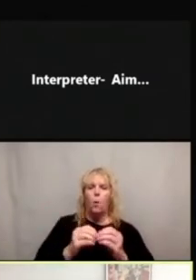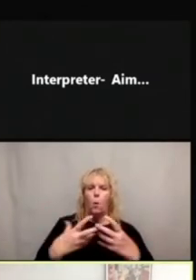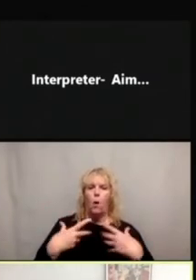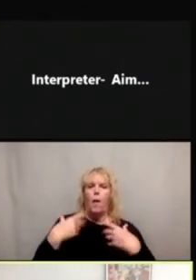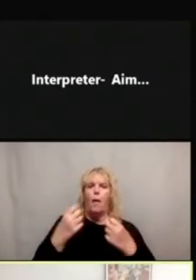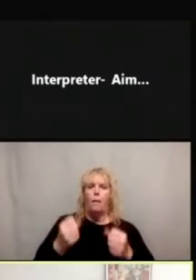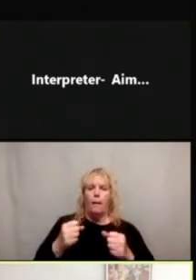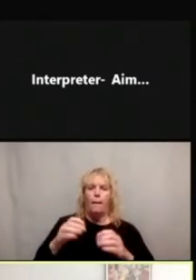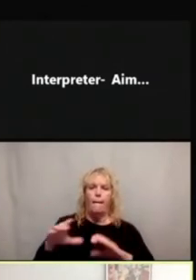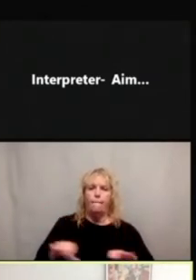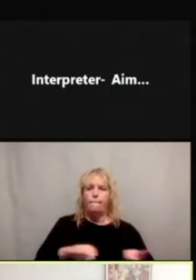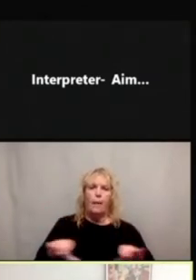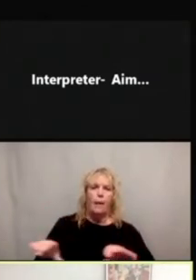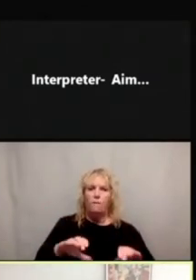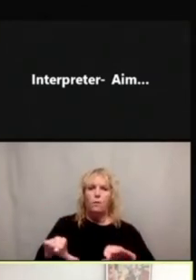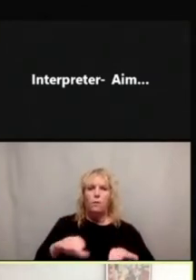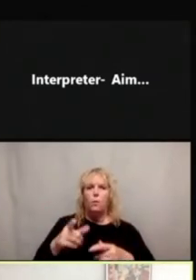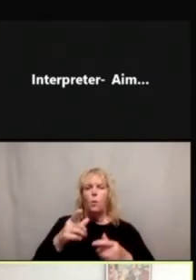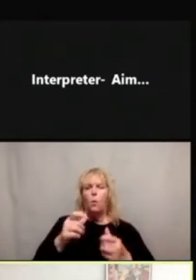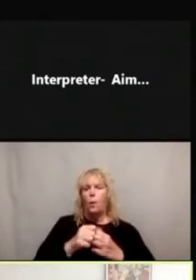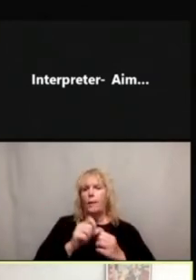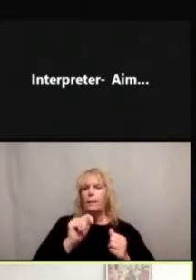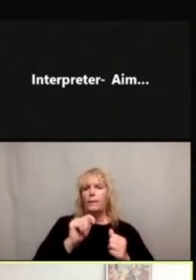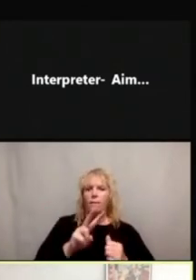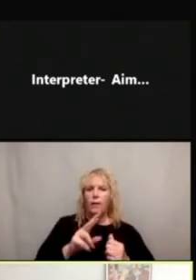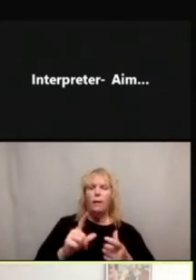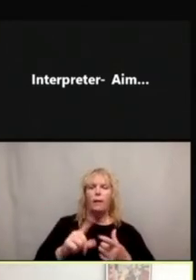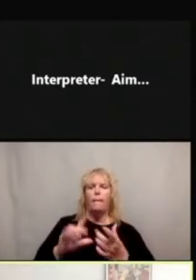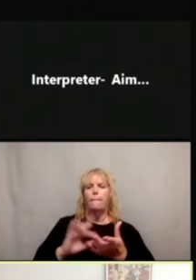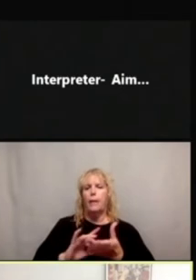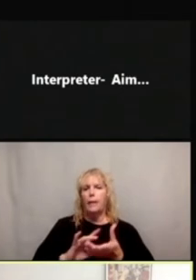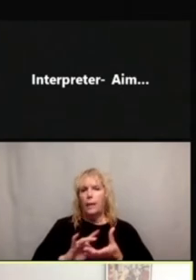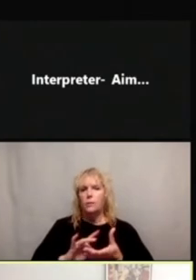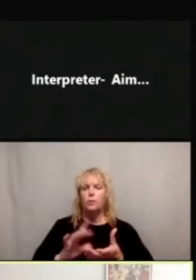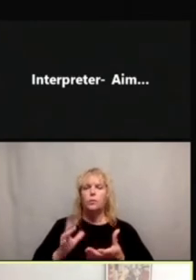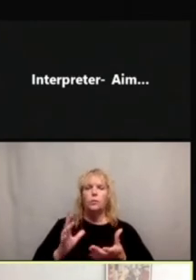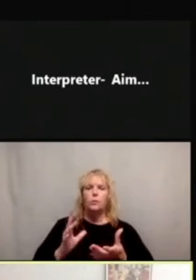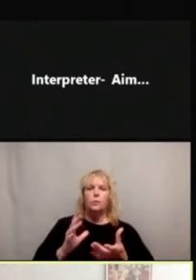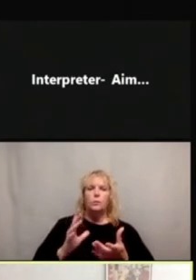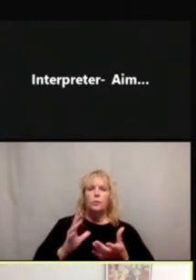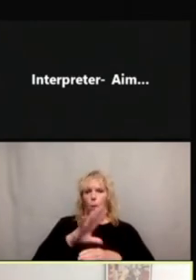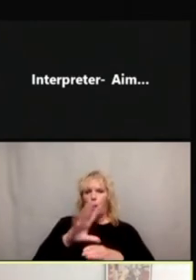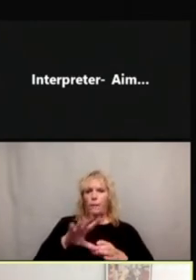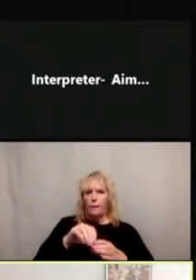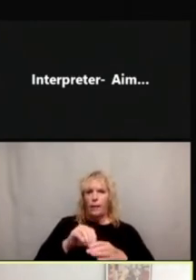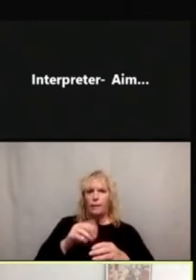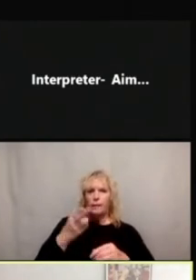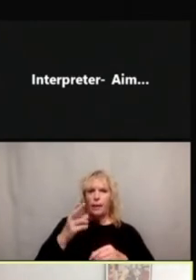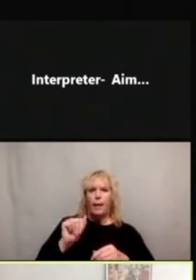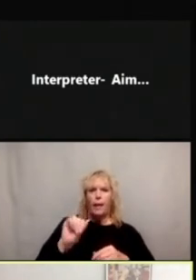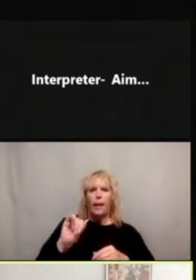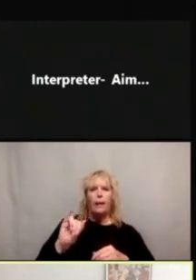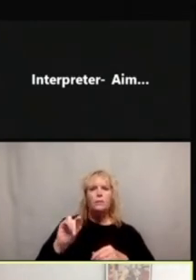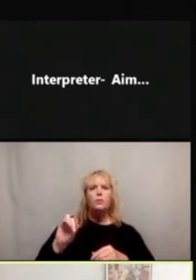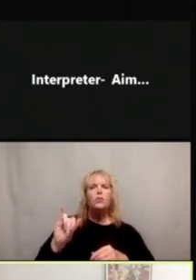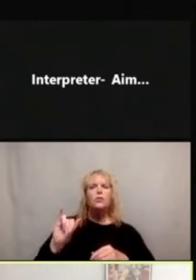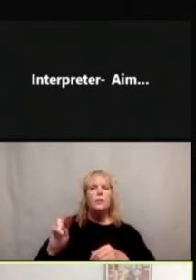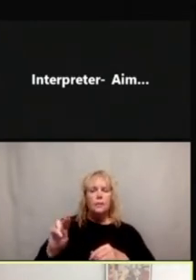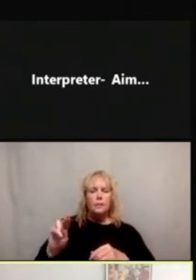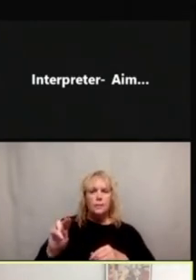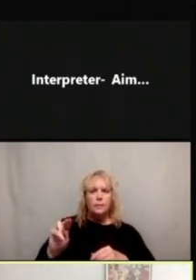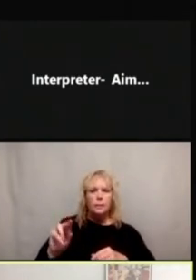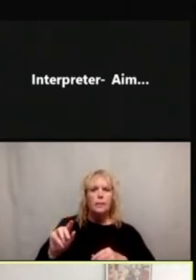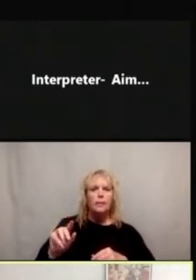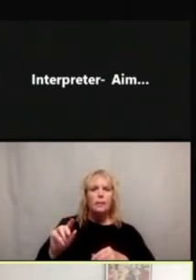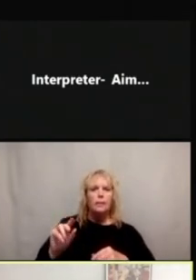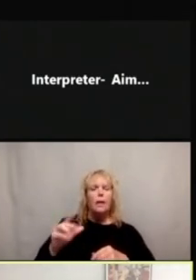around TB medication adherence within the Haitian community. So we chose a